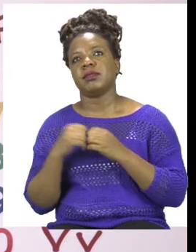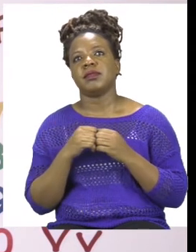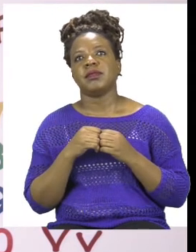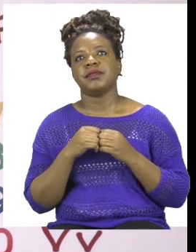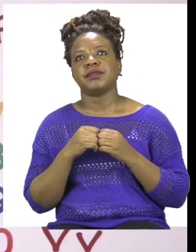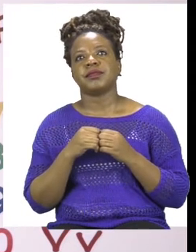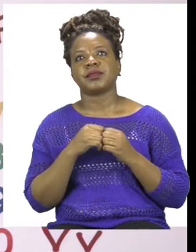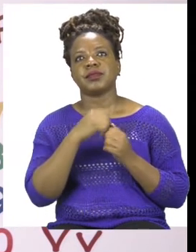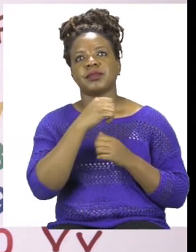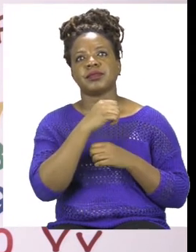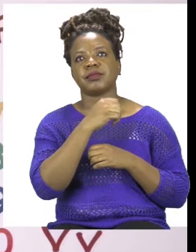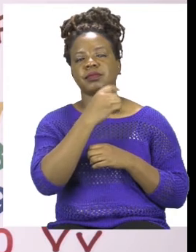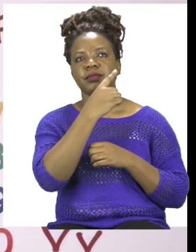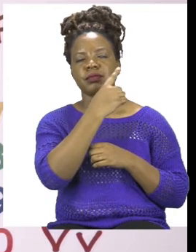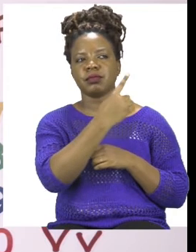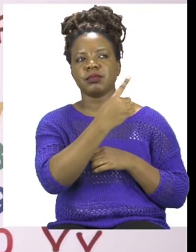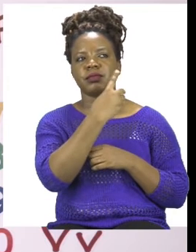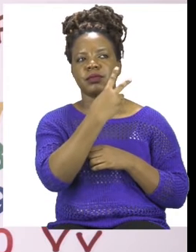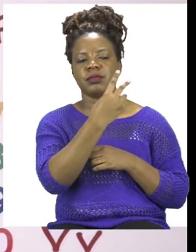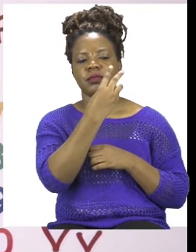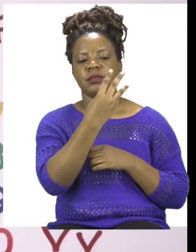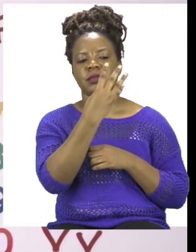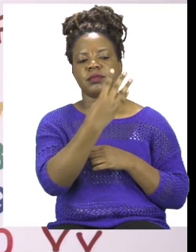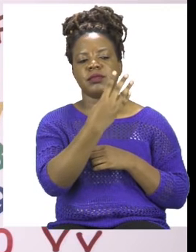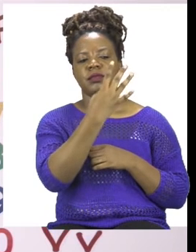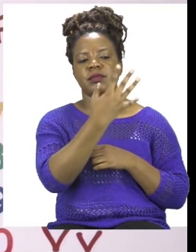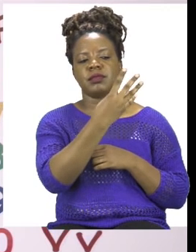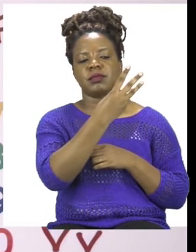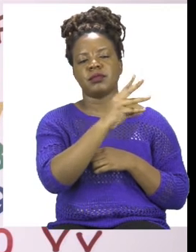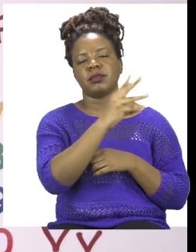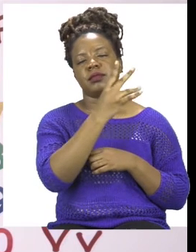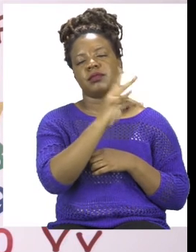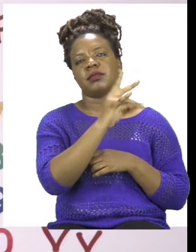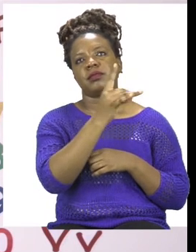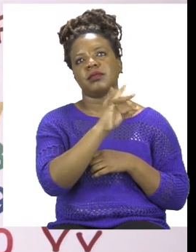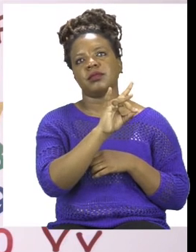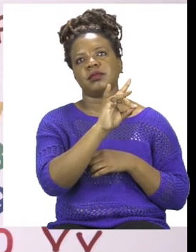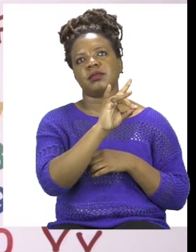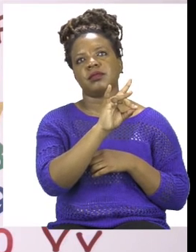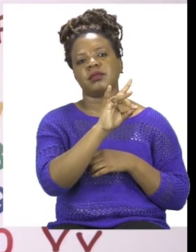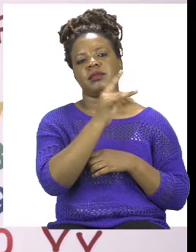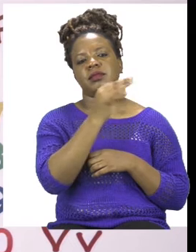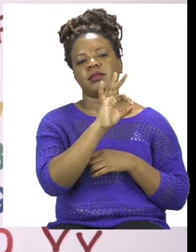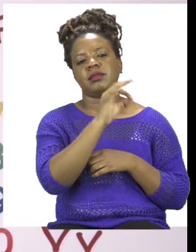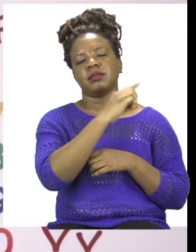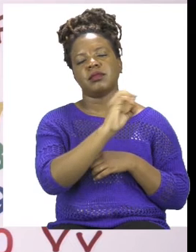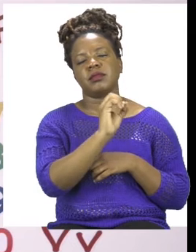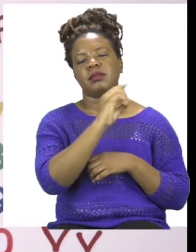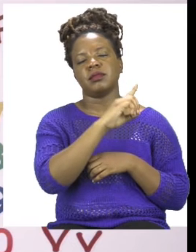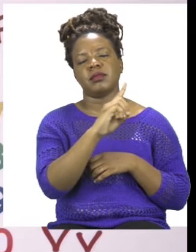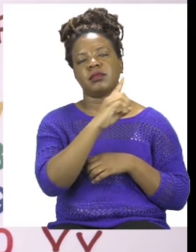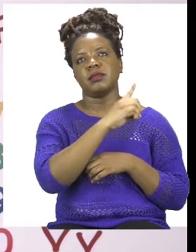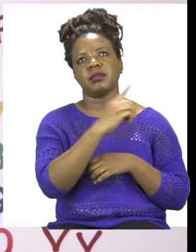with the top one. It says 1, 2, 3, 4, 5, 6, 7, 8, 9, 10,